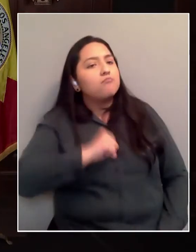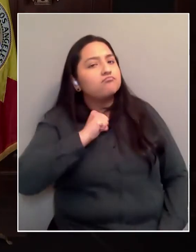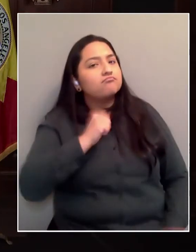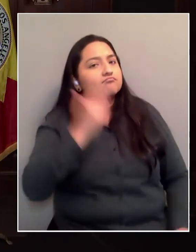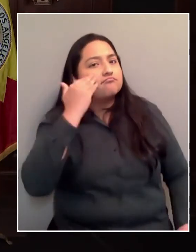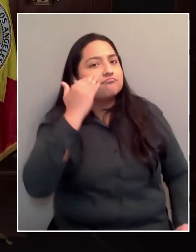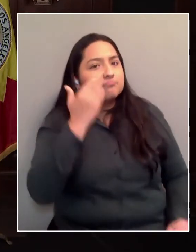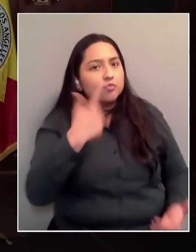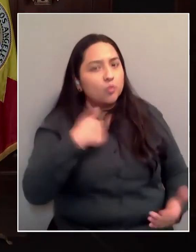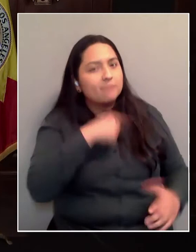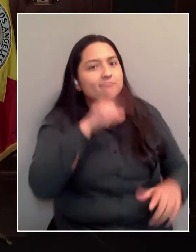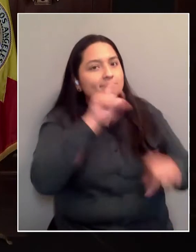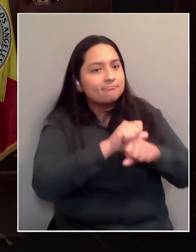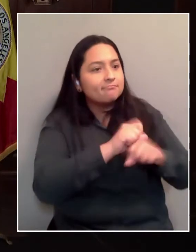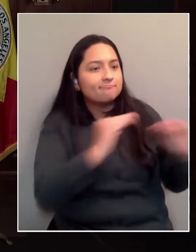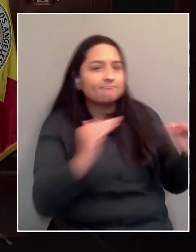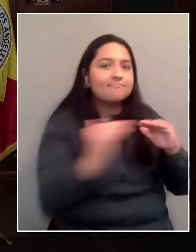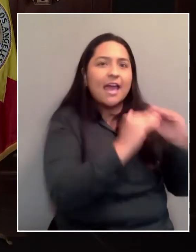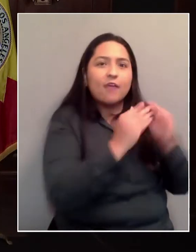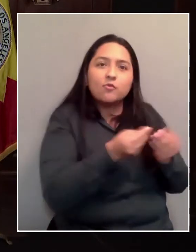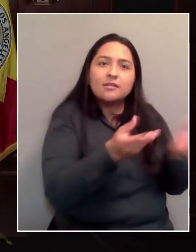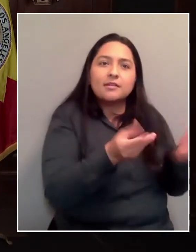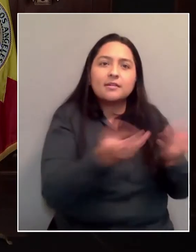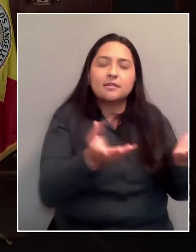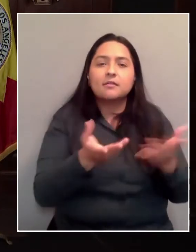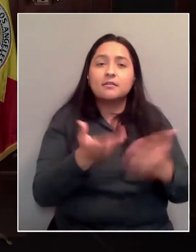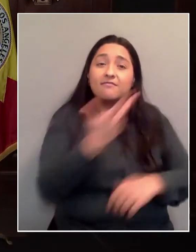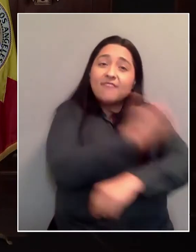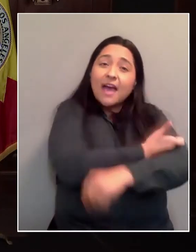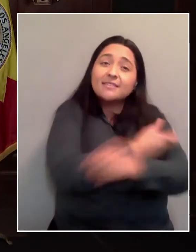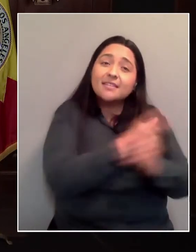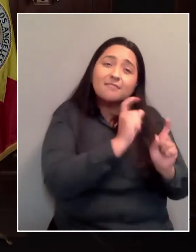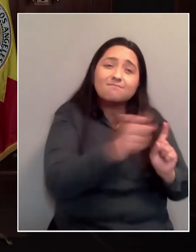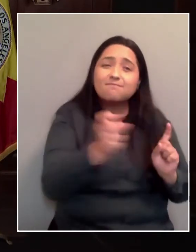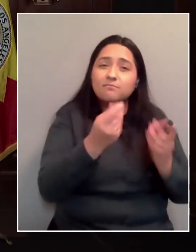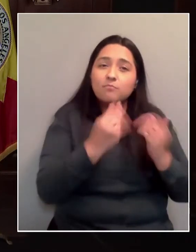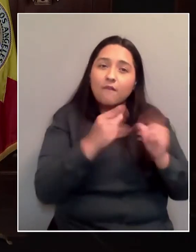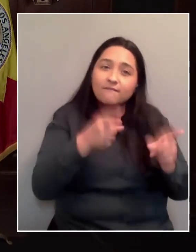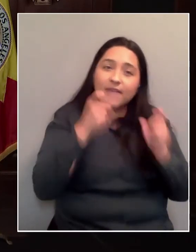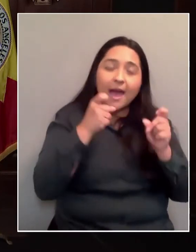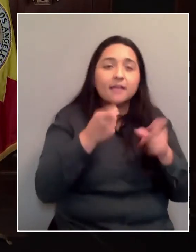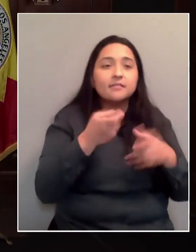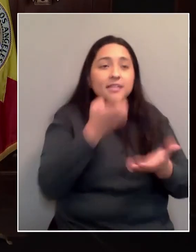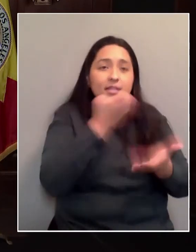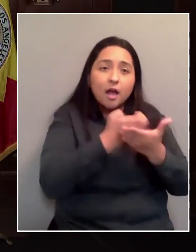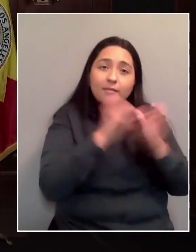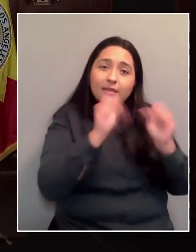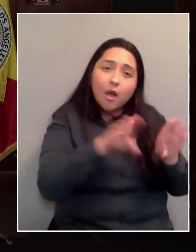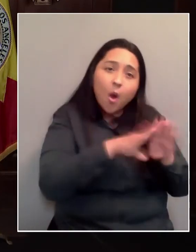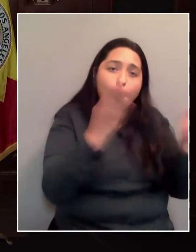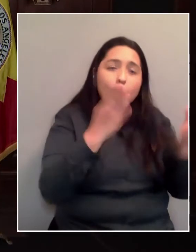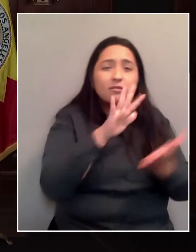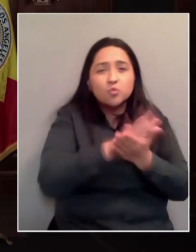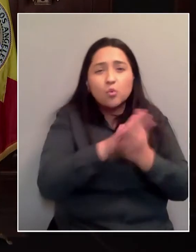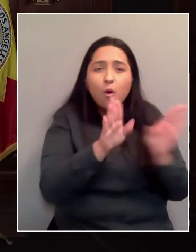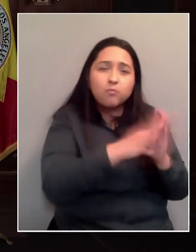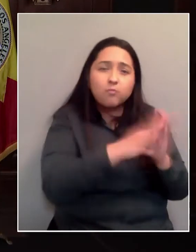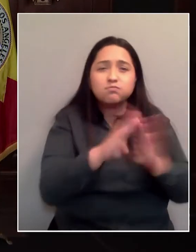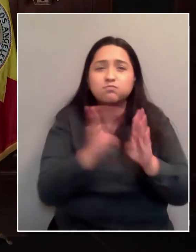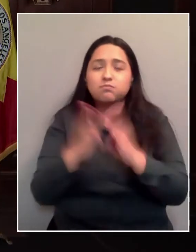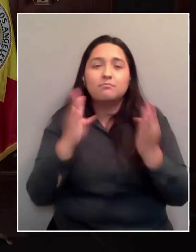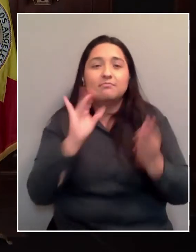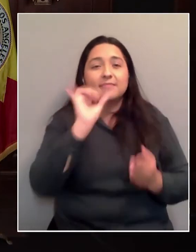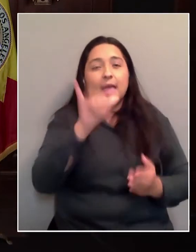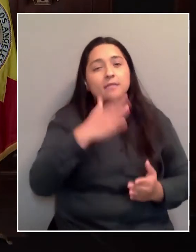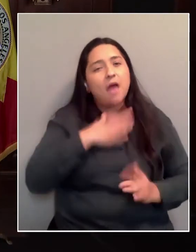lot more people vaccinated more quickly and open up our economy, our schools and everything else more rapidly as well. So that's my hope. That's what I'm working really hard